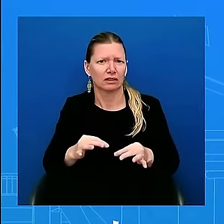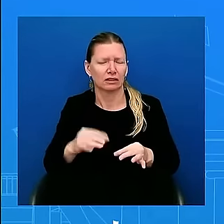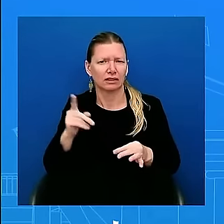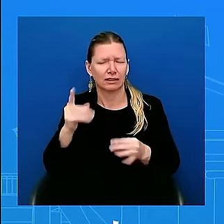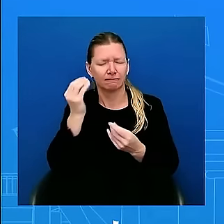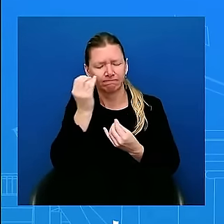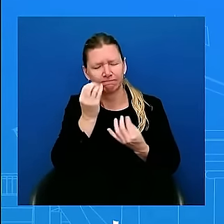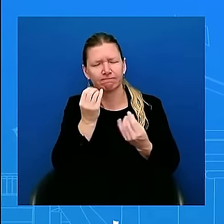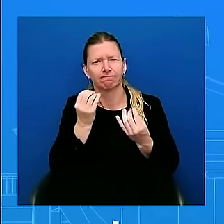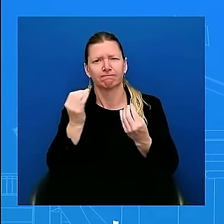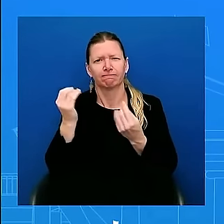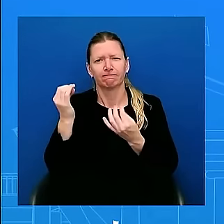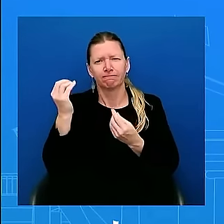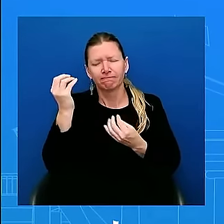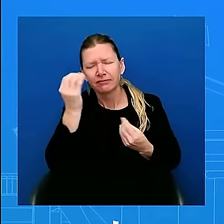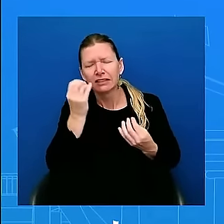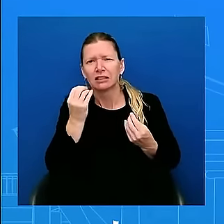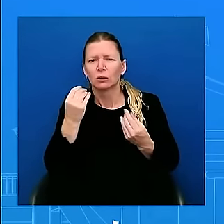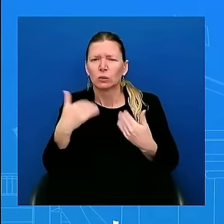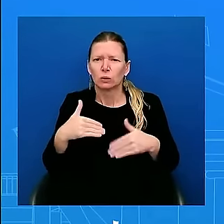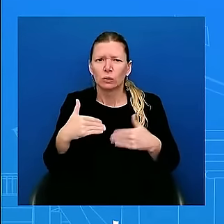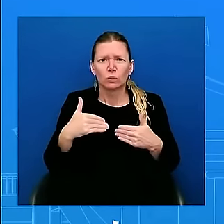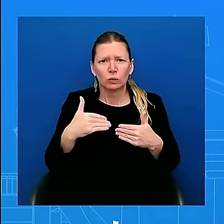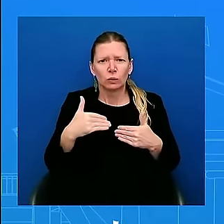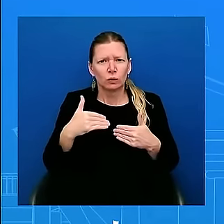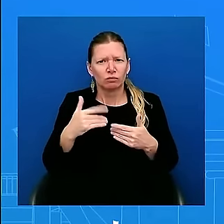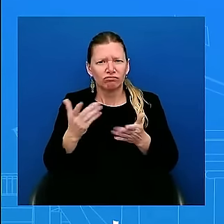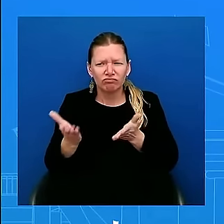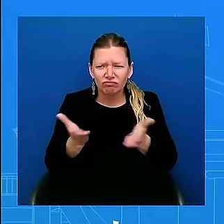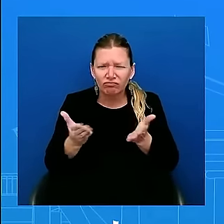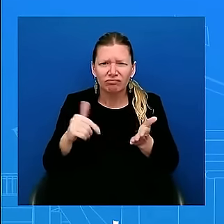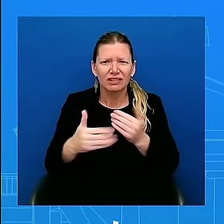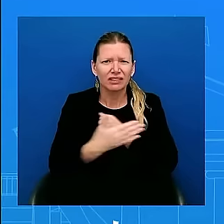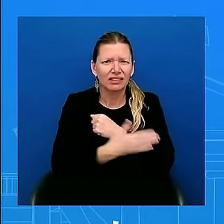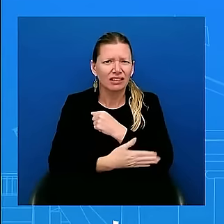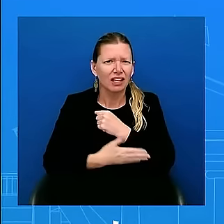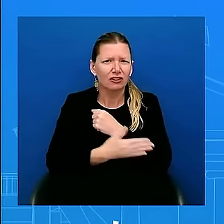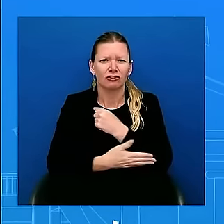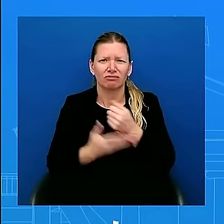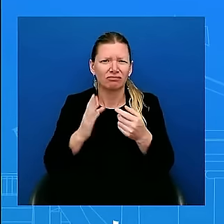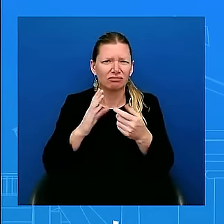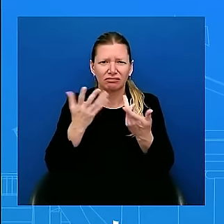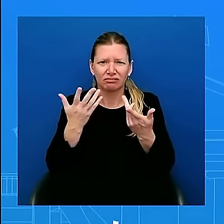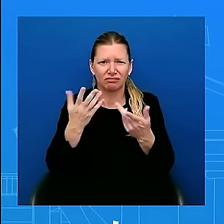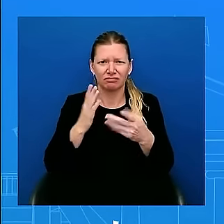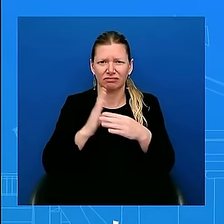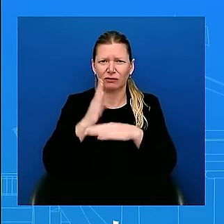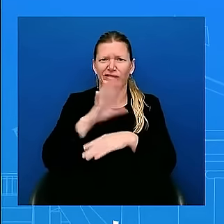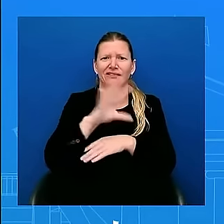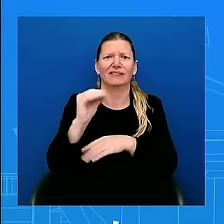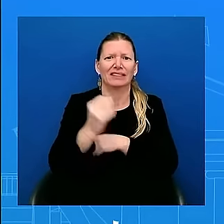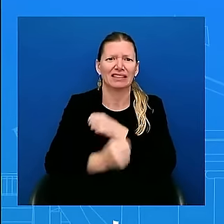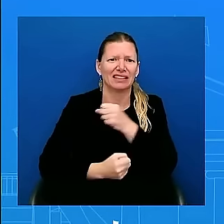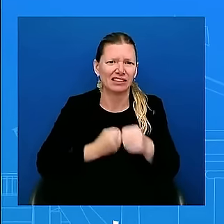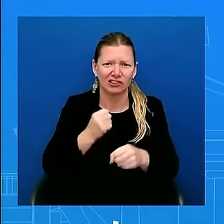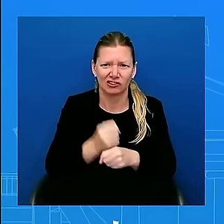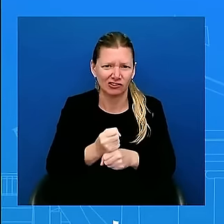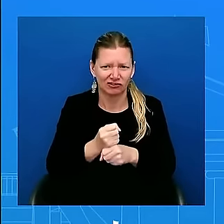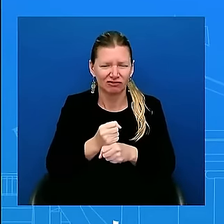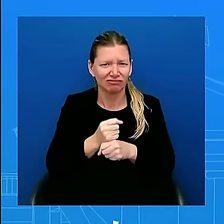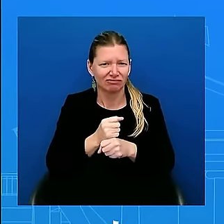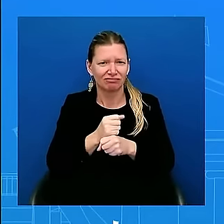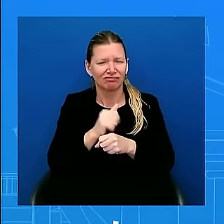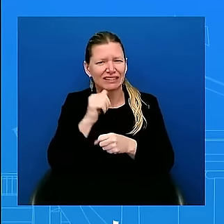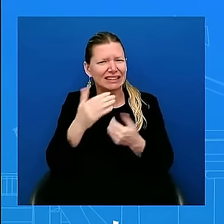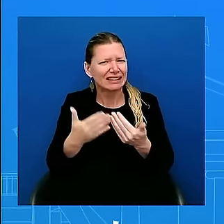this country as a public servant for more than 50 years. It is not an easy decision to make. He talked about unity. He talked